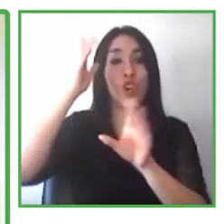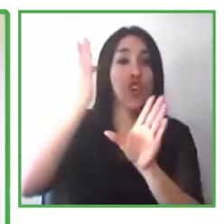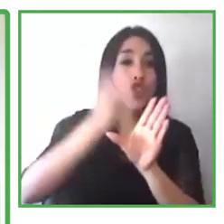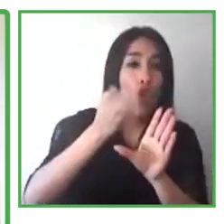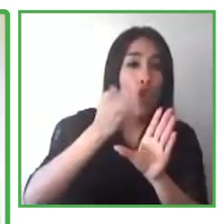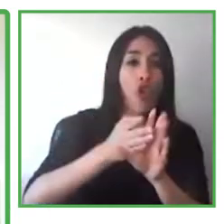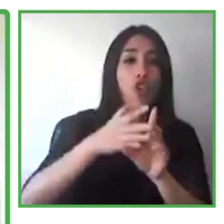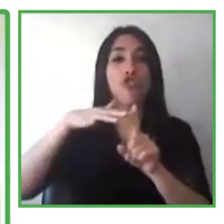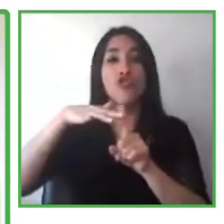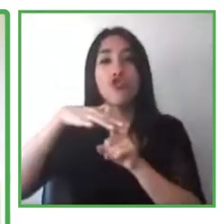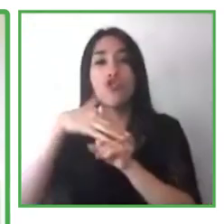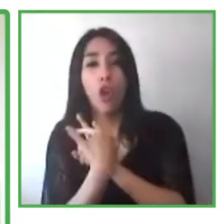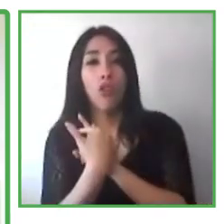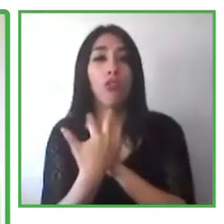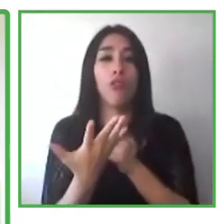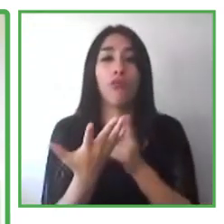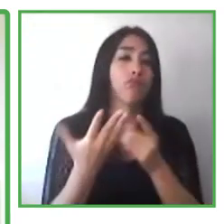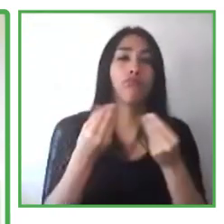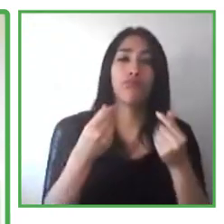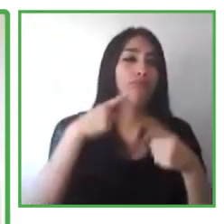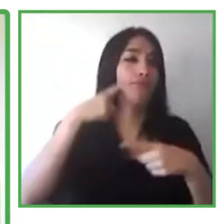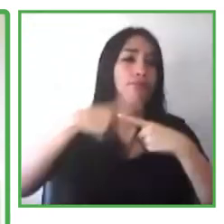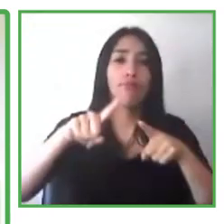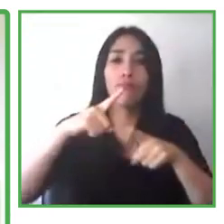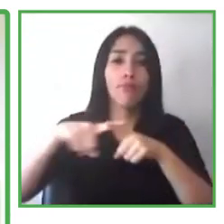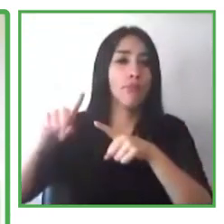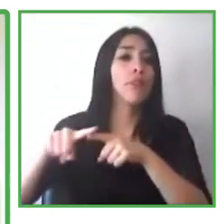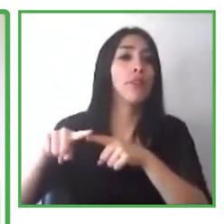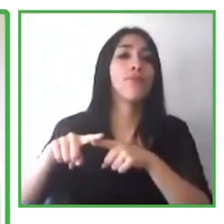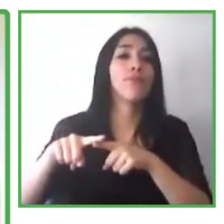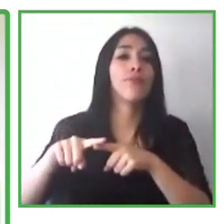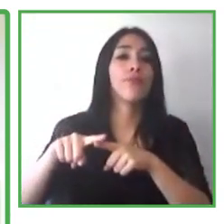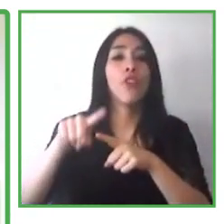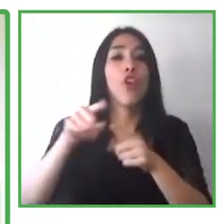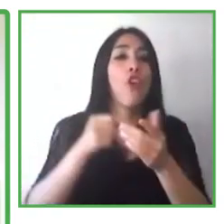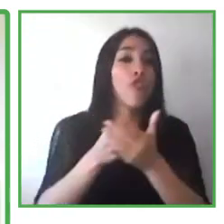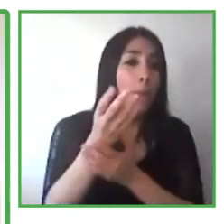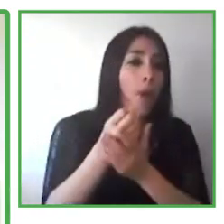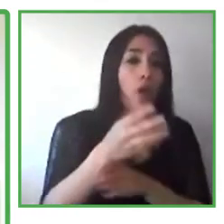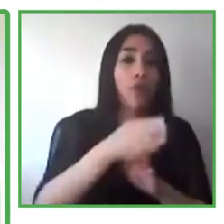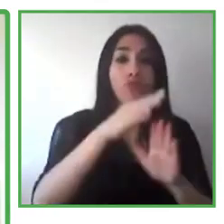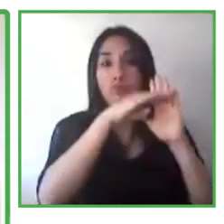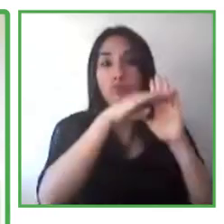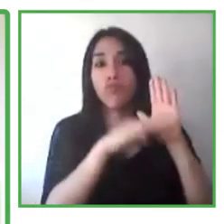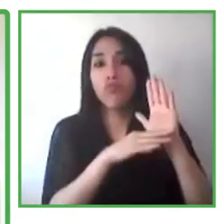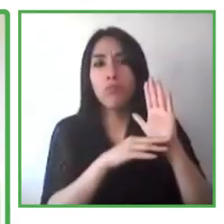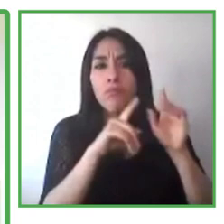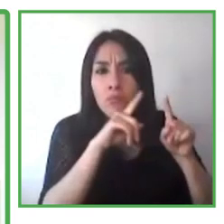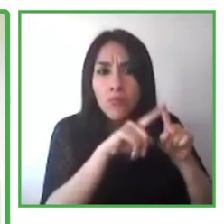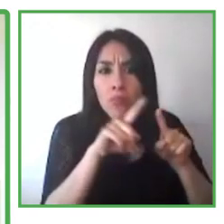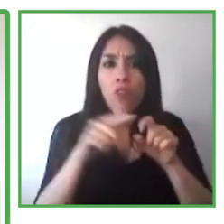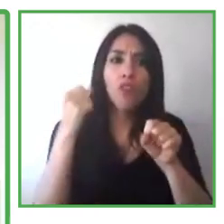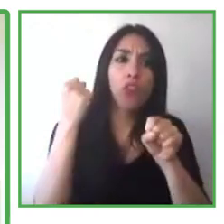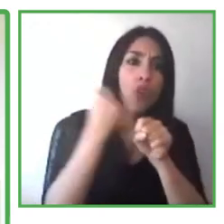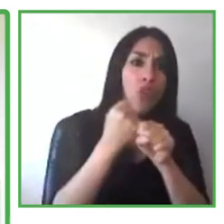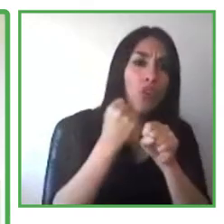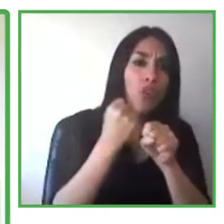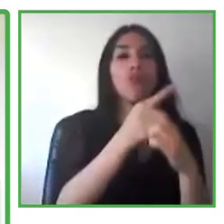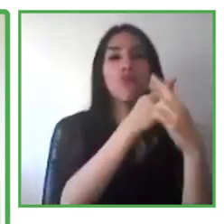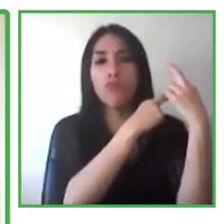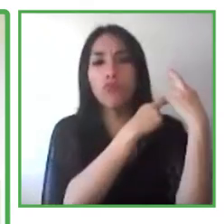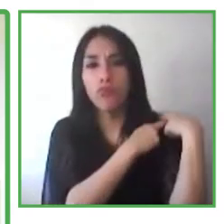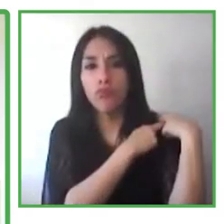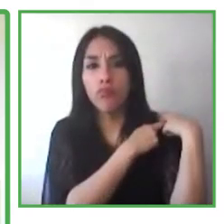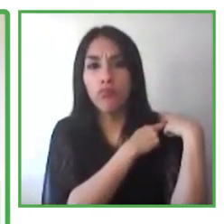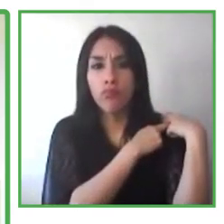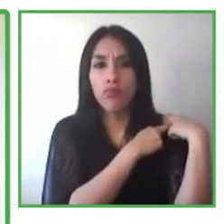retail store employees. Now the neurodiversity hiring program is just one example of where the pandemic has actually